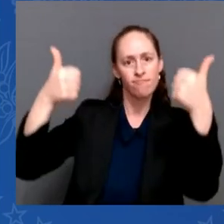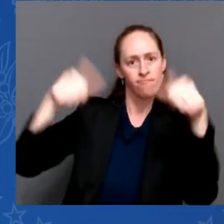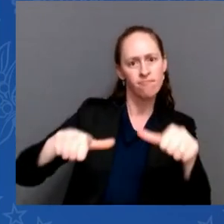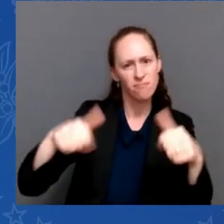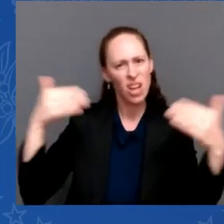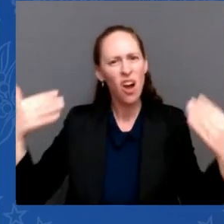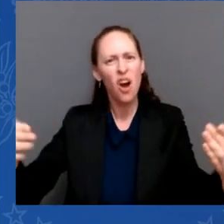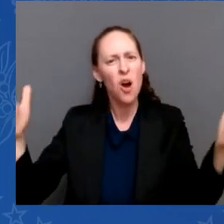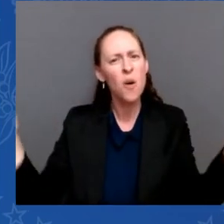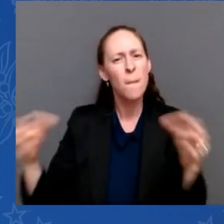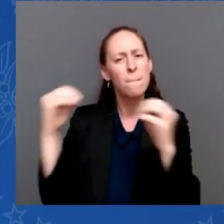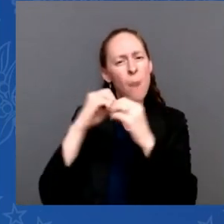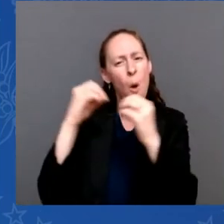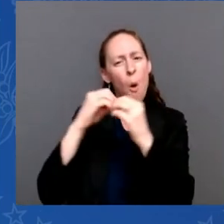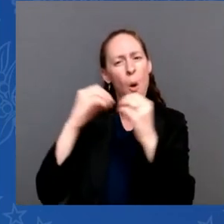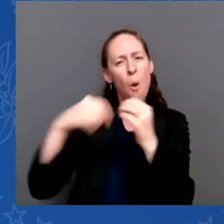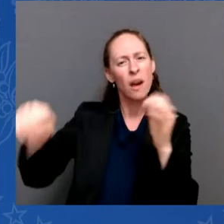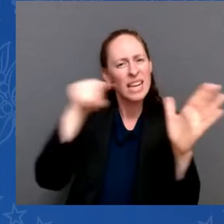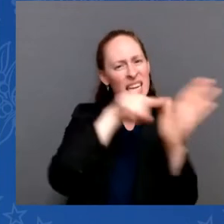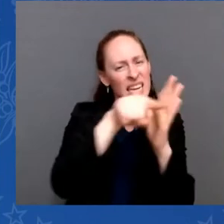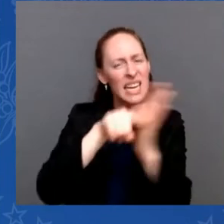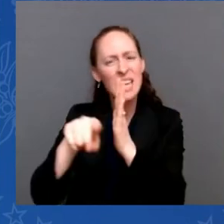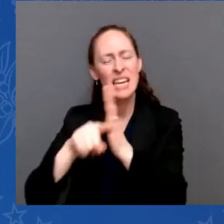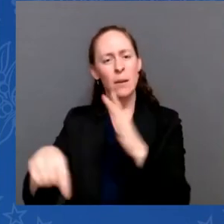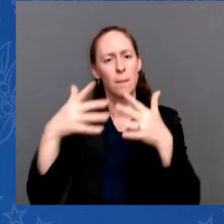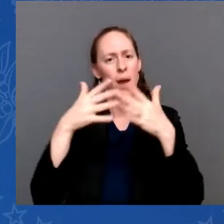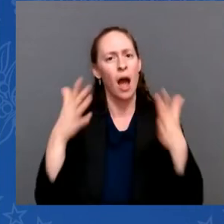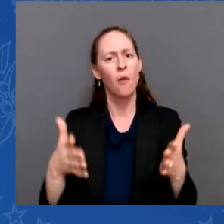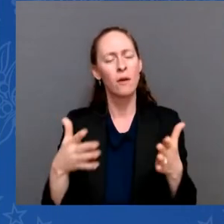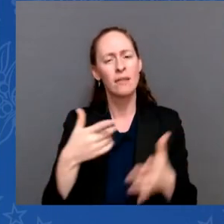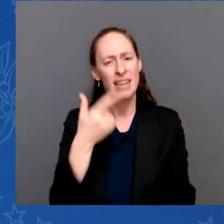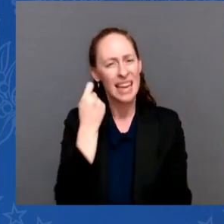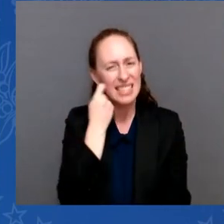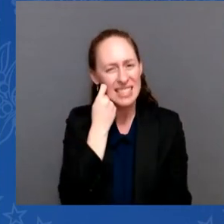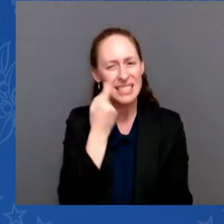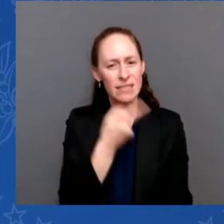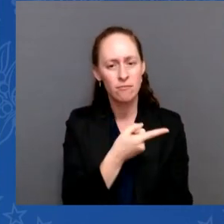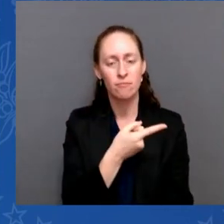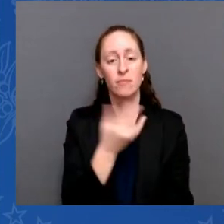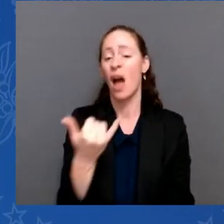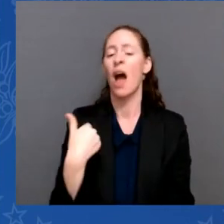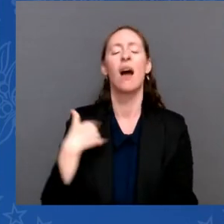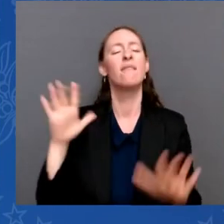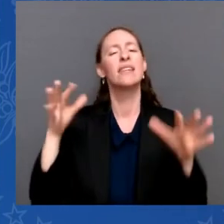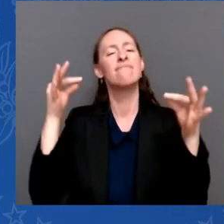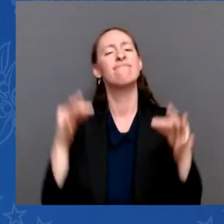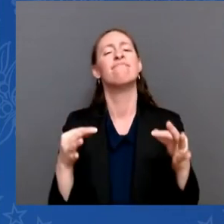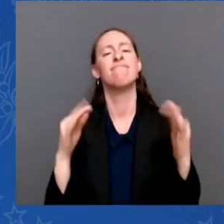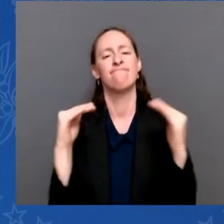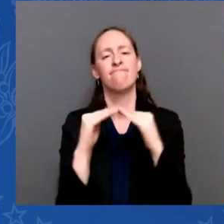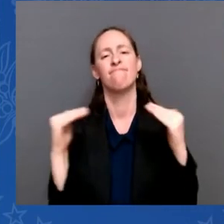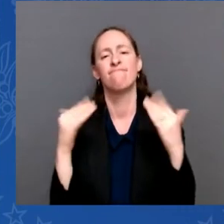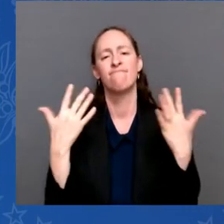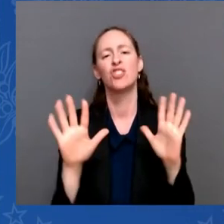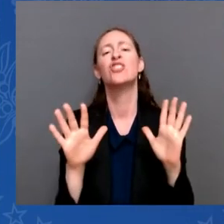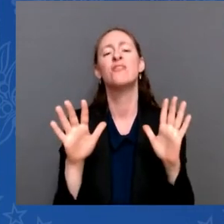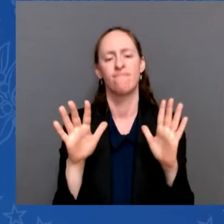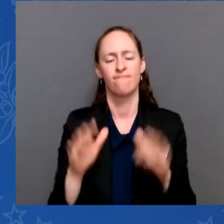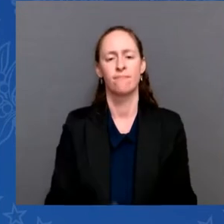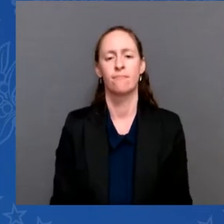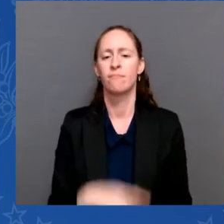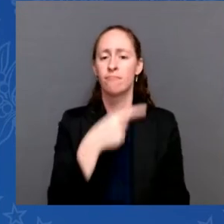and this terrorist leader is no more. People around the world no longer need to fear the vicious and determined killer.